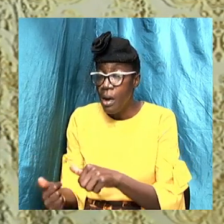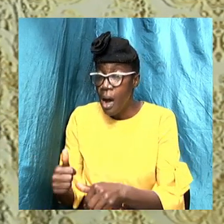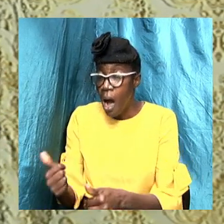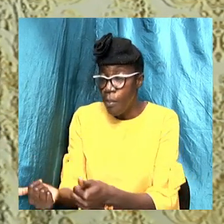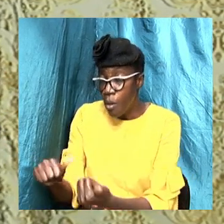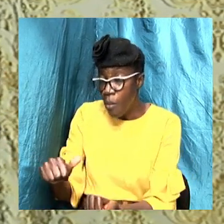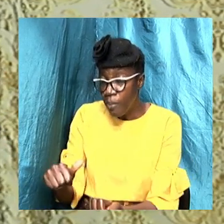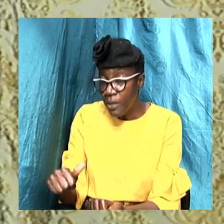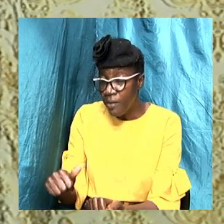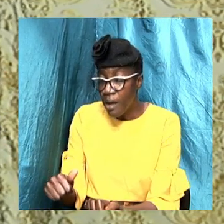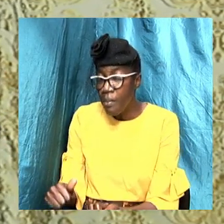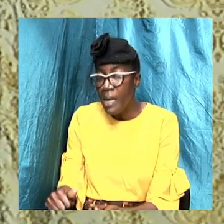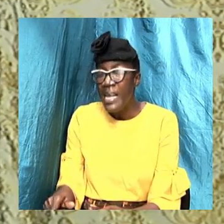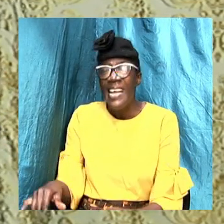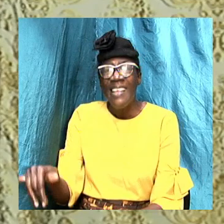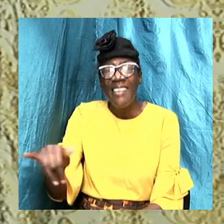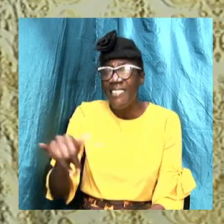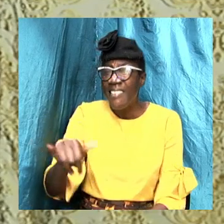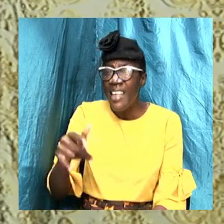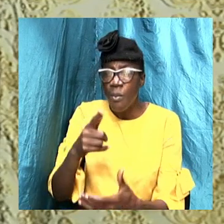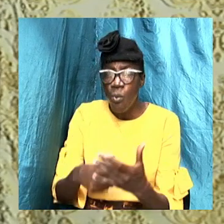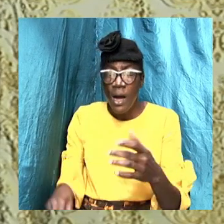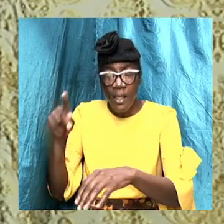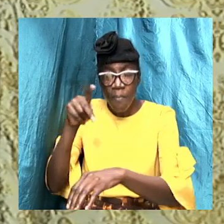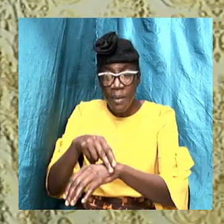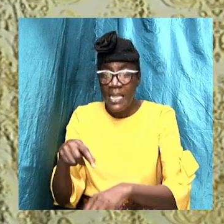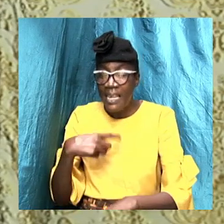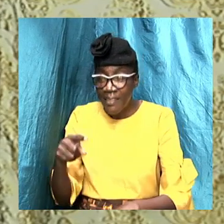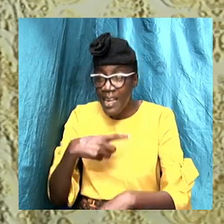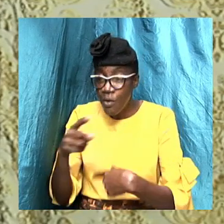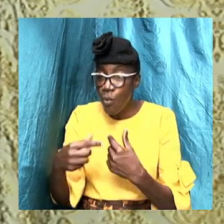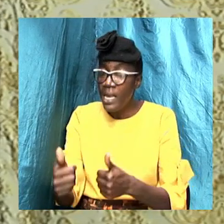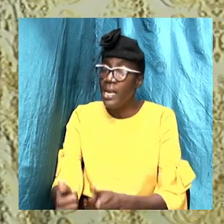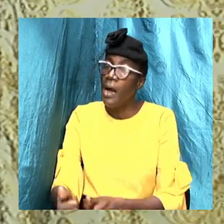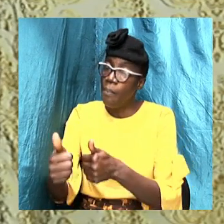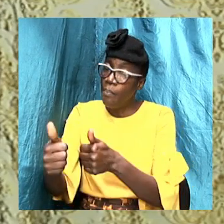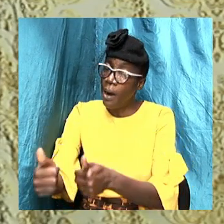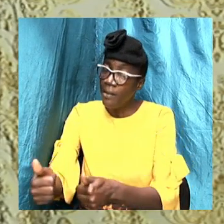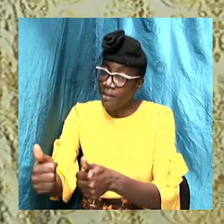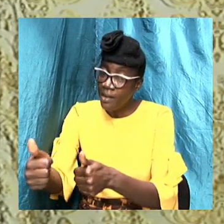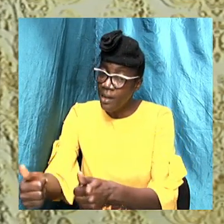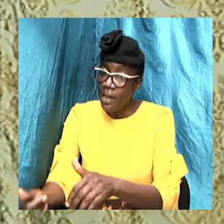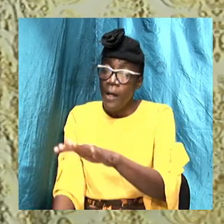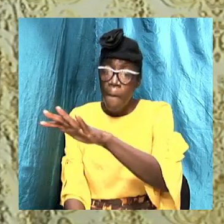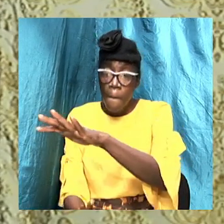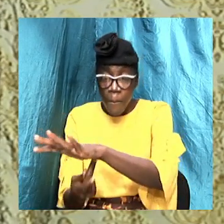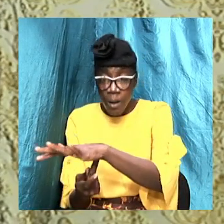with what Peter said when the apostle Paul